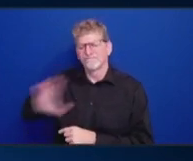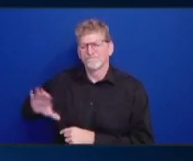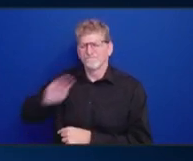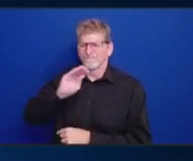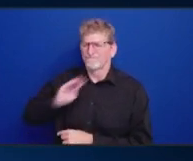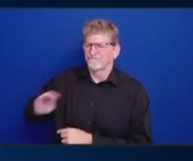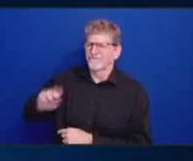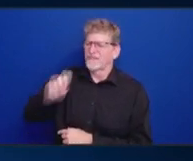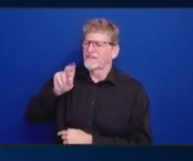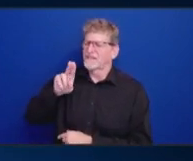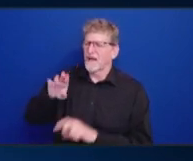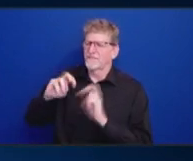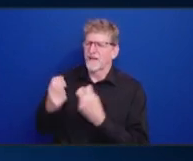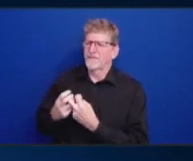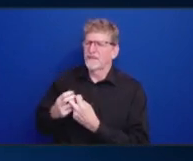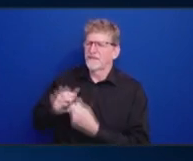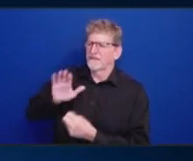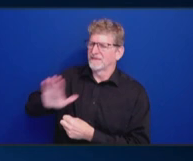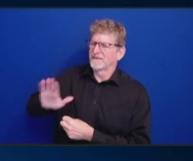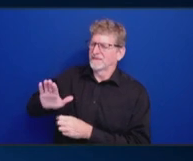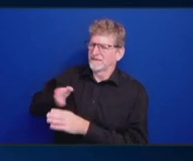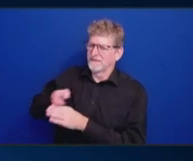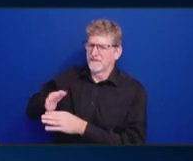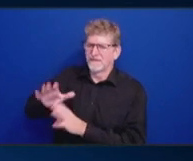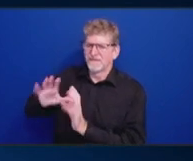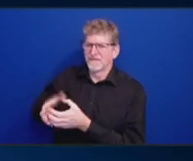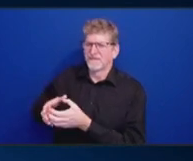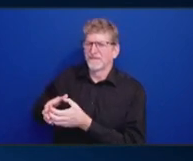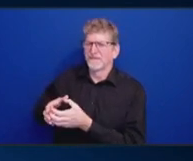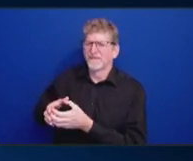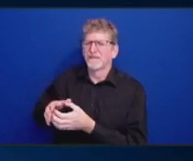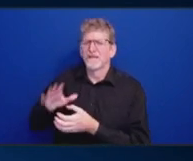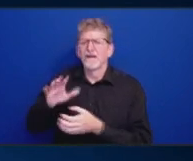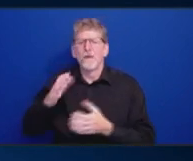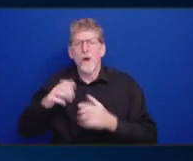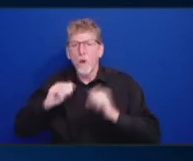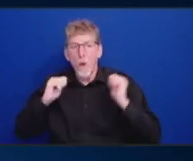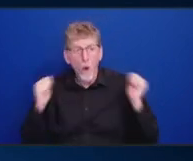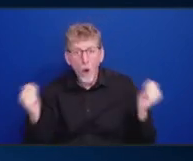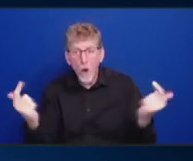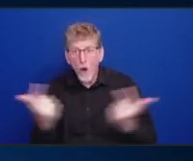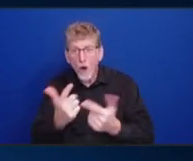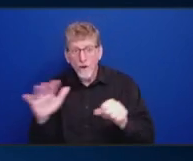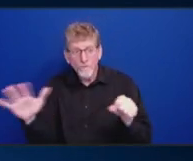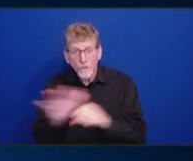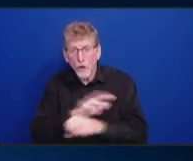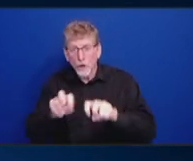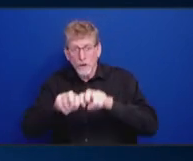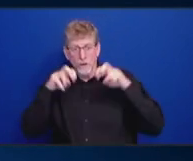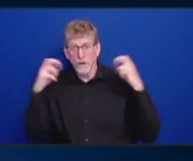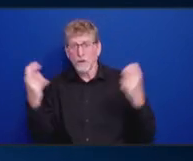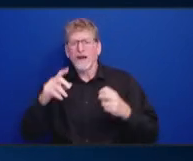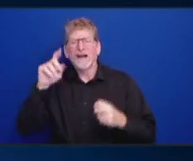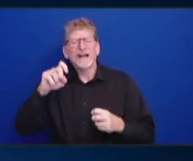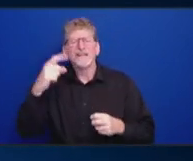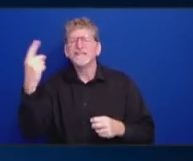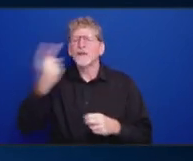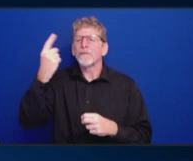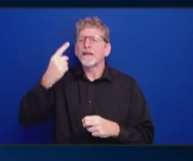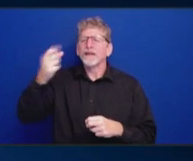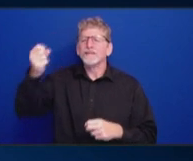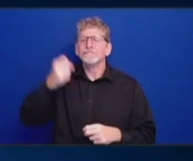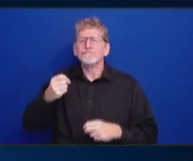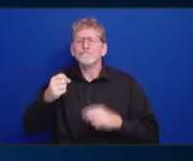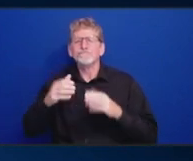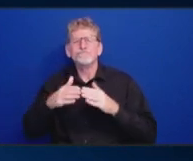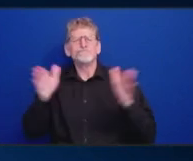I think I'm just going back to what the full commission meeting, what do we want to, I think someone, Simon, I believe, suggested Treasury, which